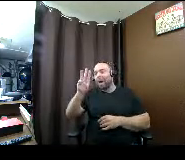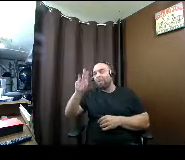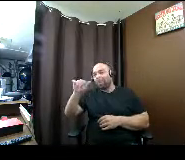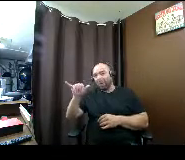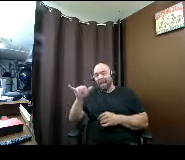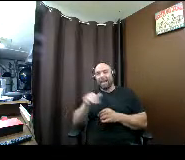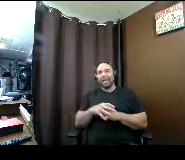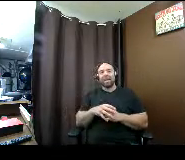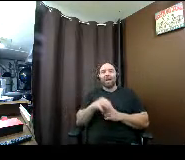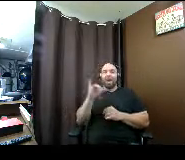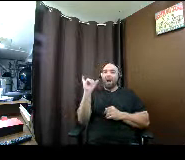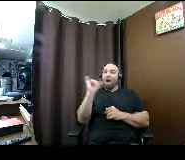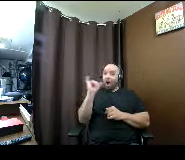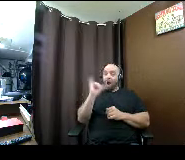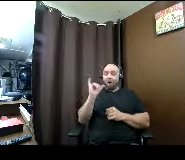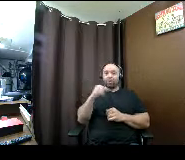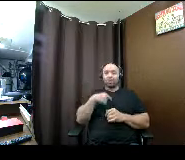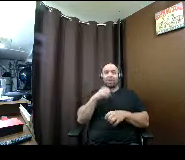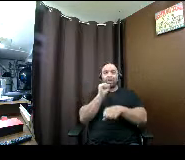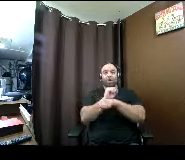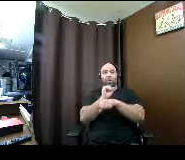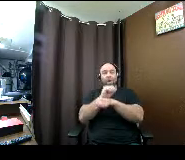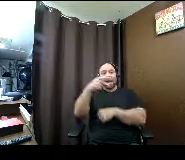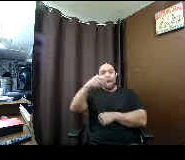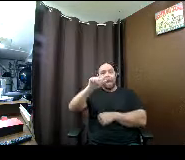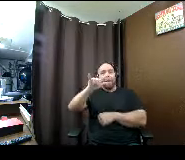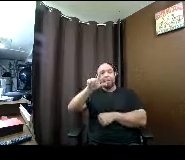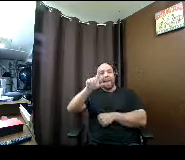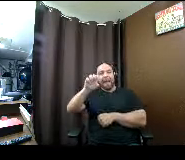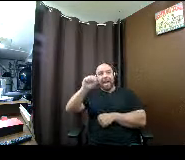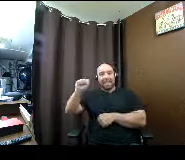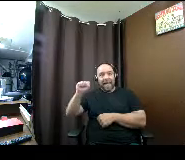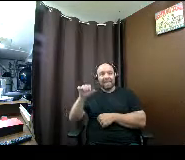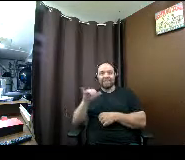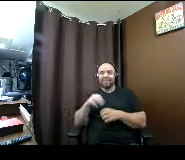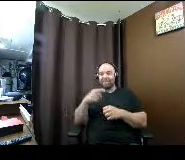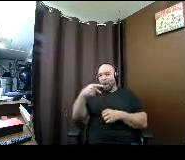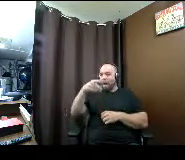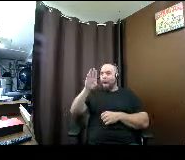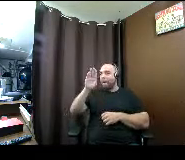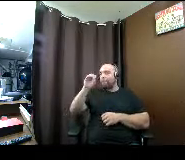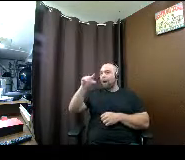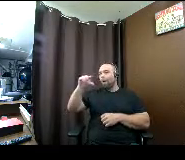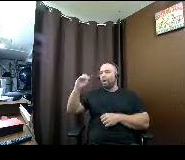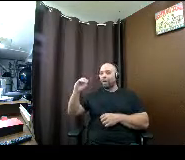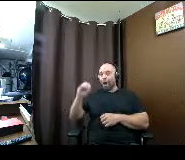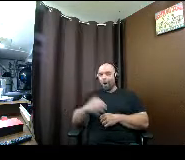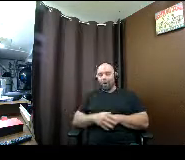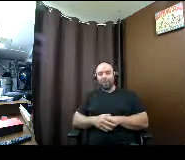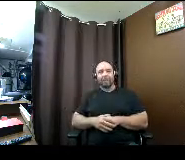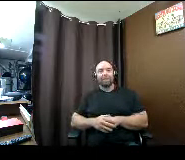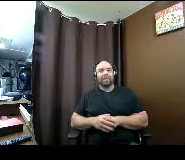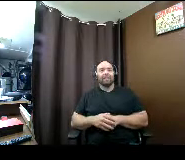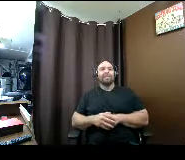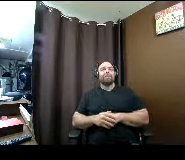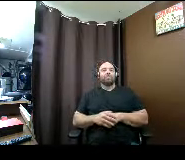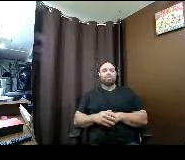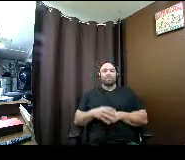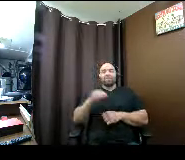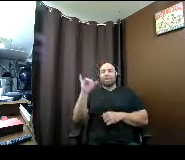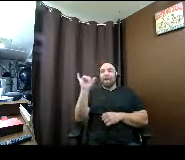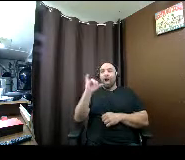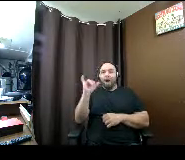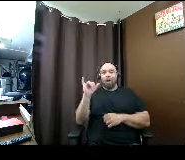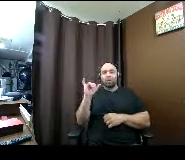in addition to that worked at payless with some bogo action and the swiss pretzel the twist you can't resist but you all could